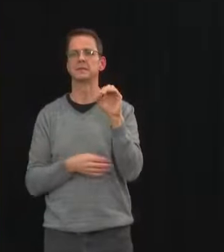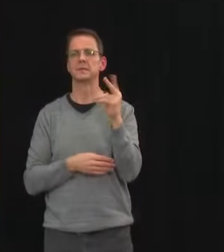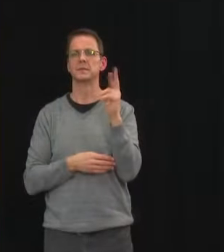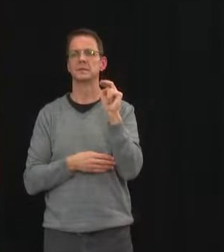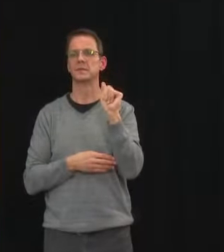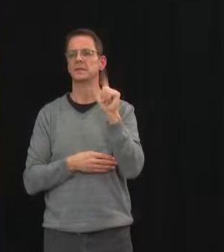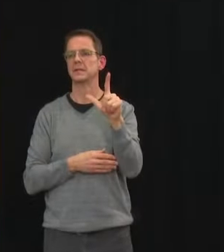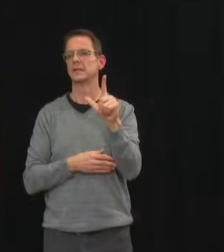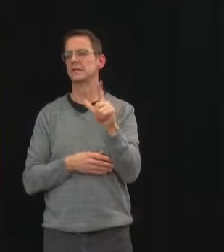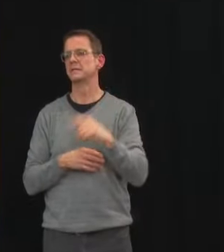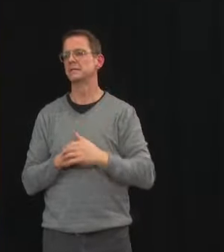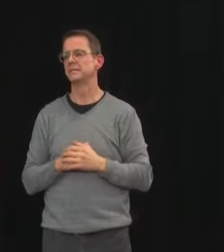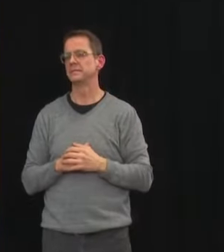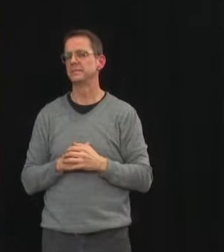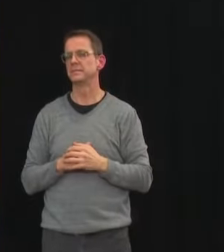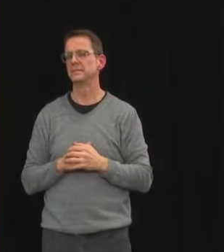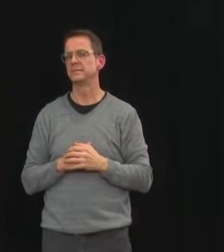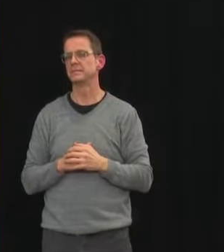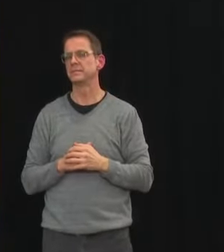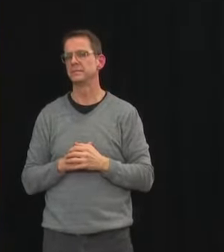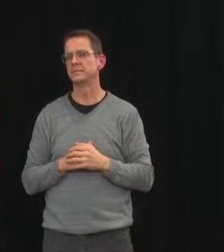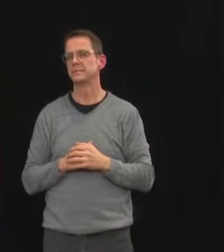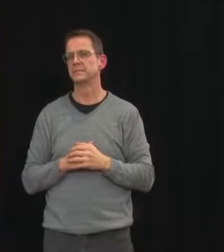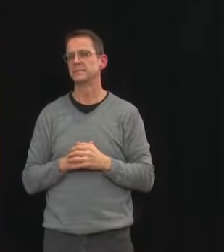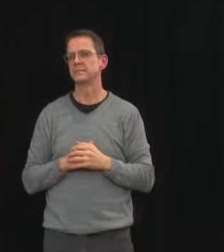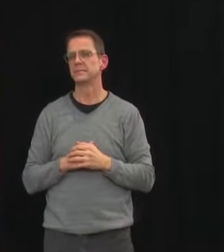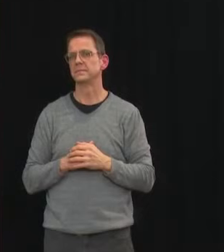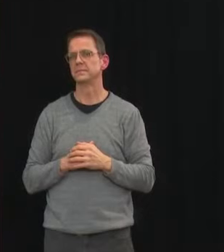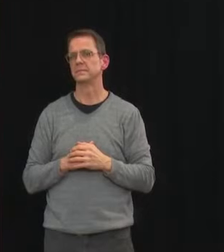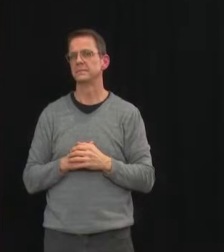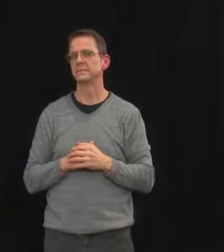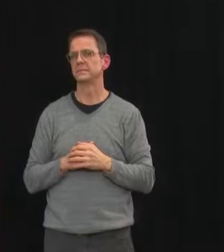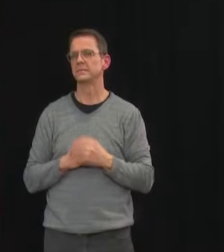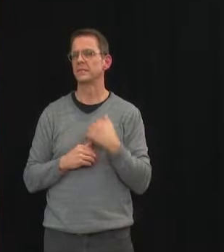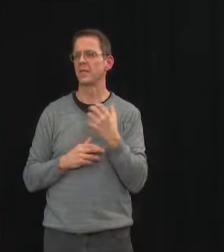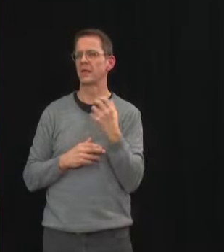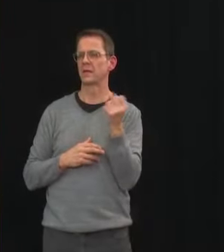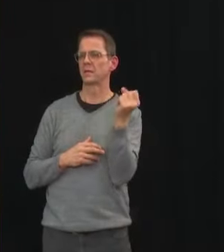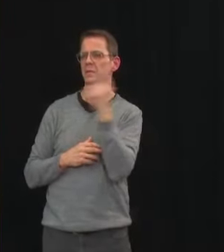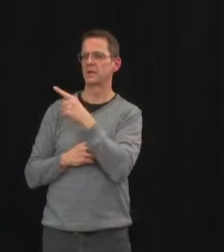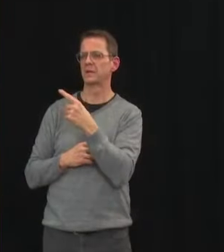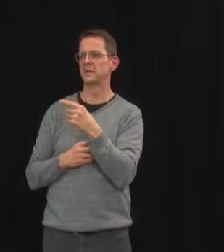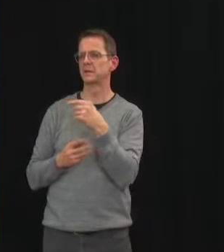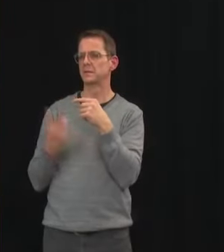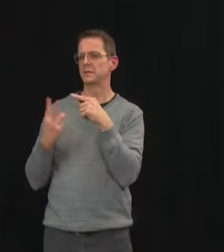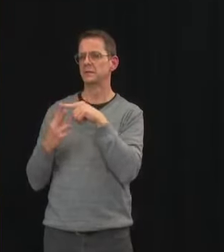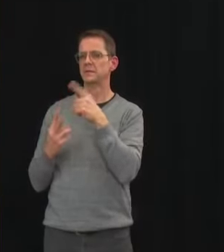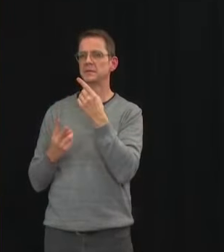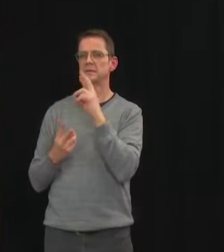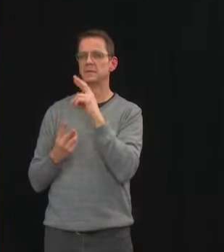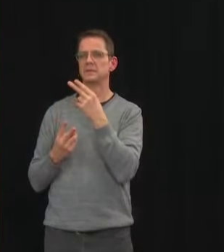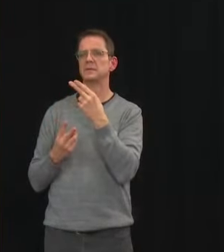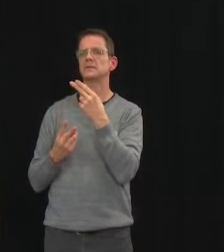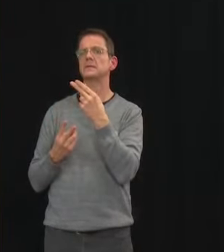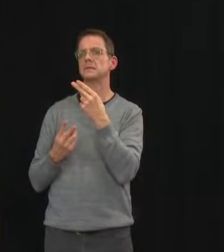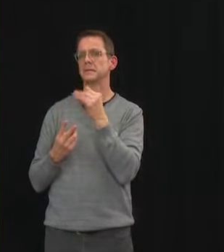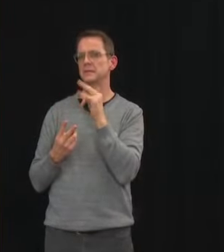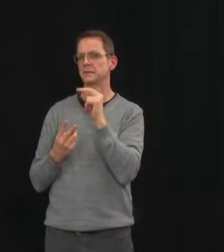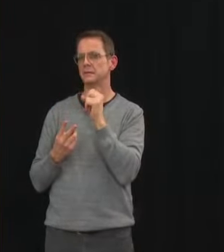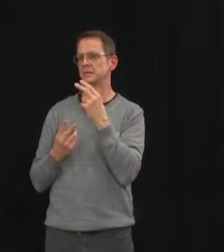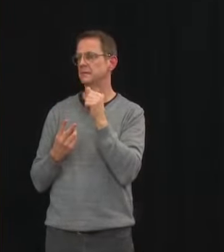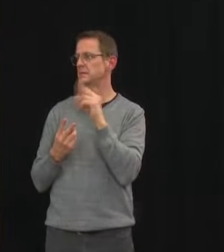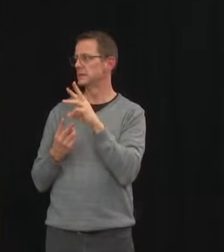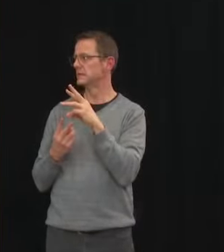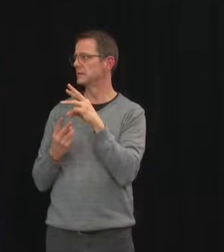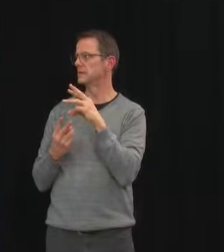thank you for taking my call my question is for the premier and for dr hinshaw many people most people now in long